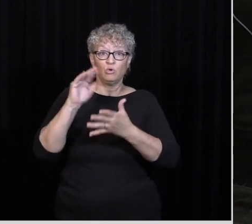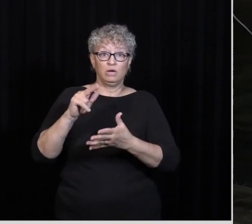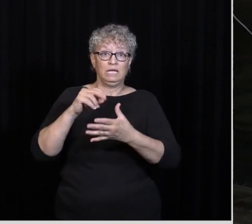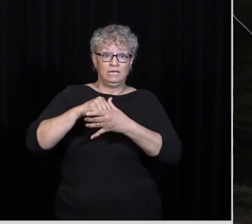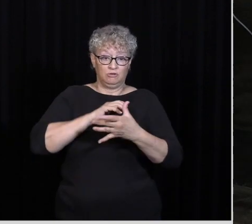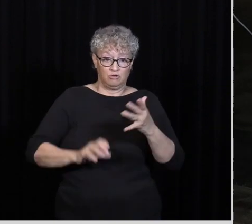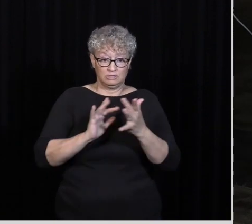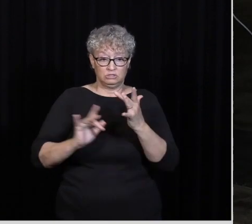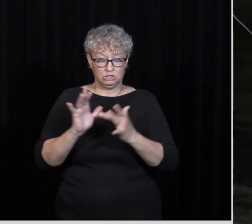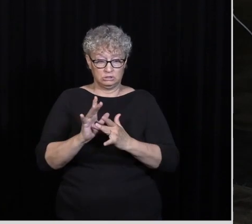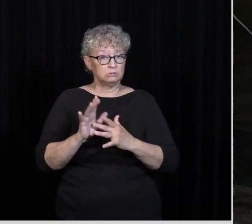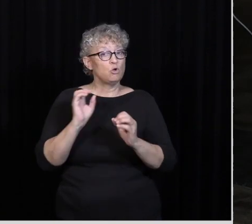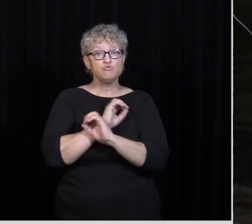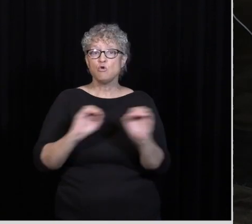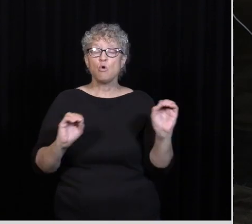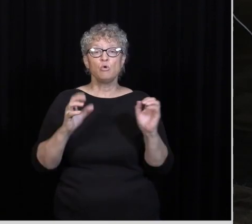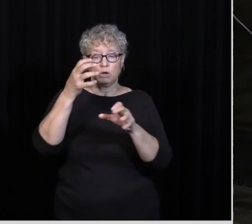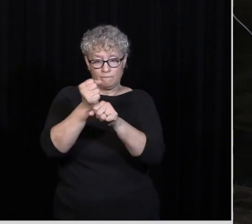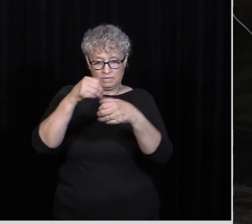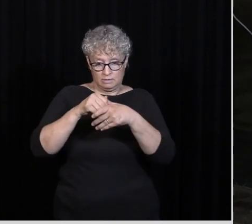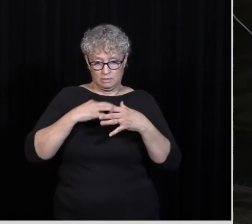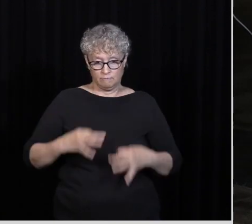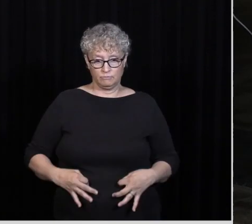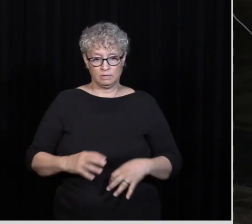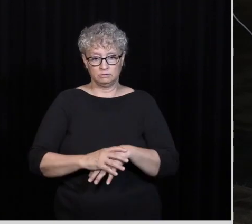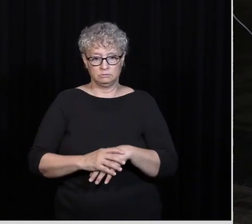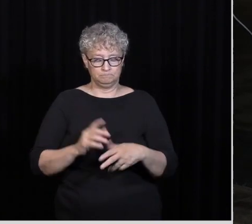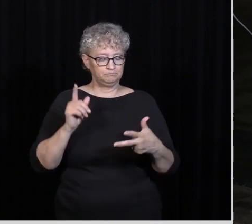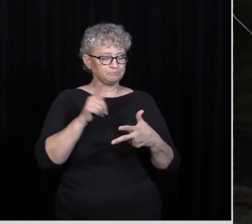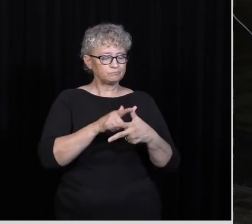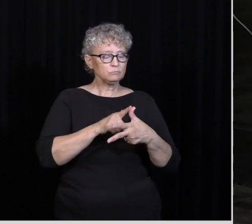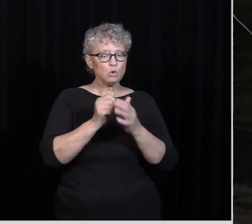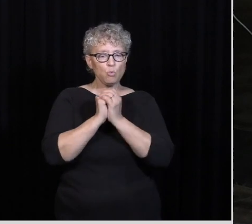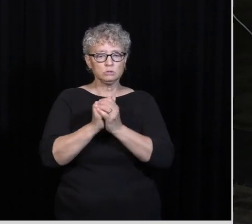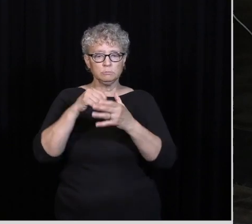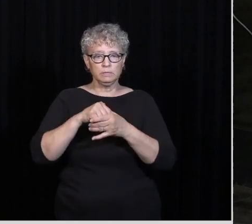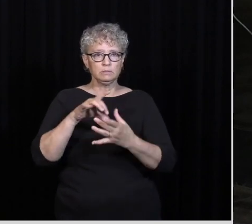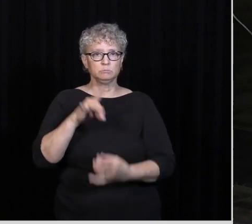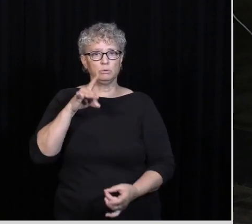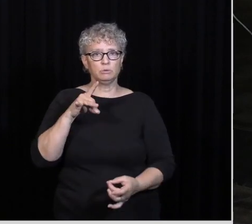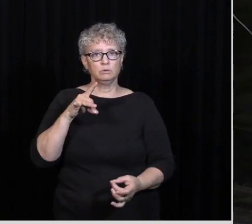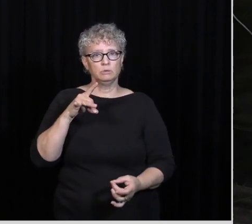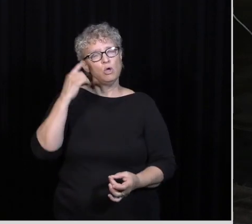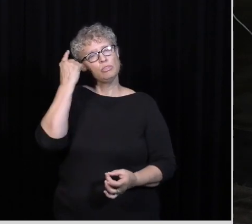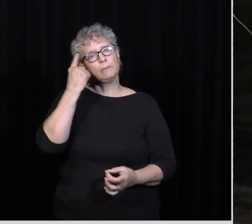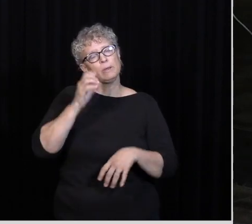And they put no confidence In the flesh And the way it works Is like that First worship in the spirit When we think about church